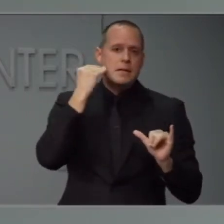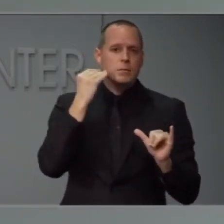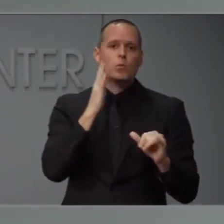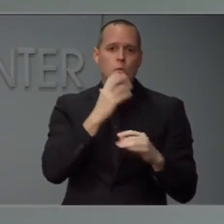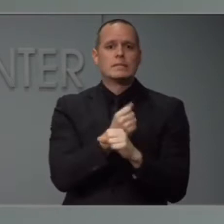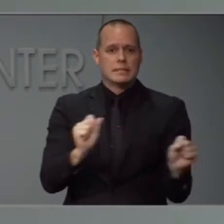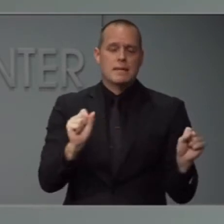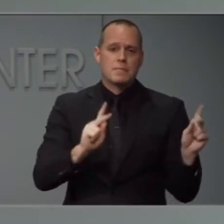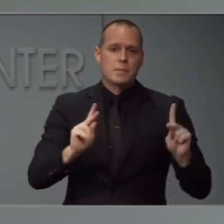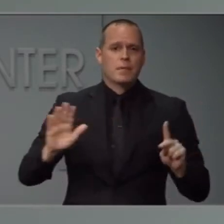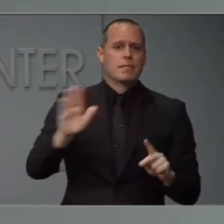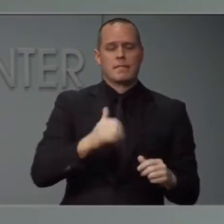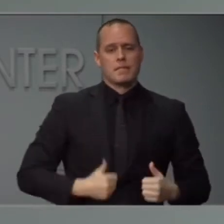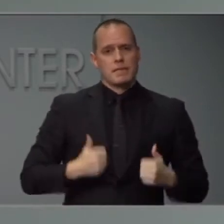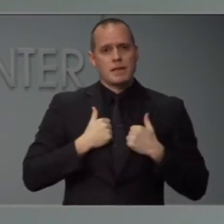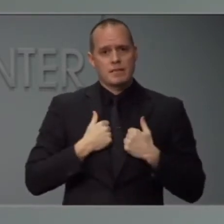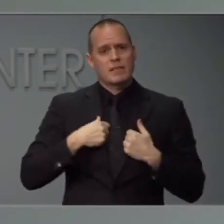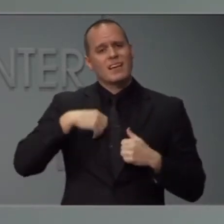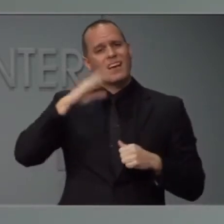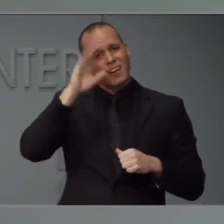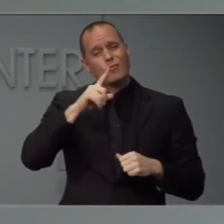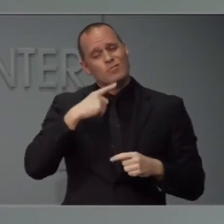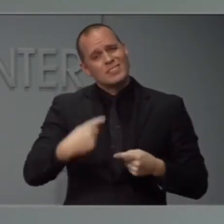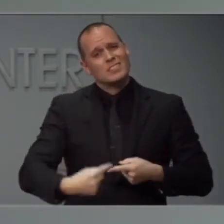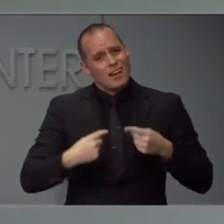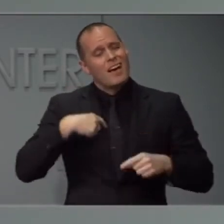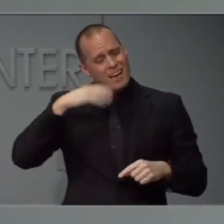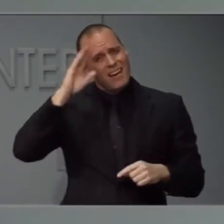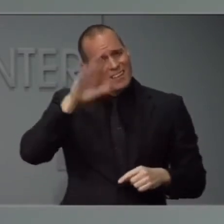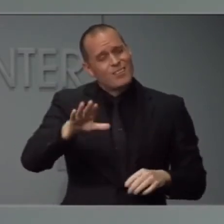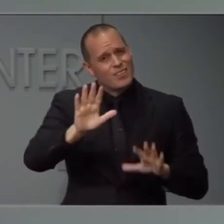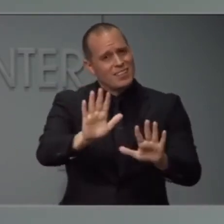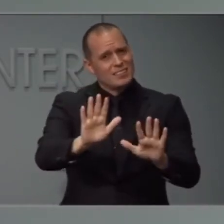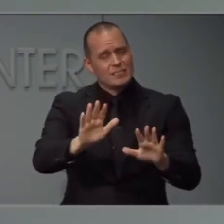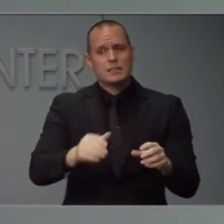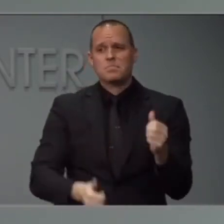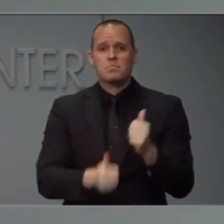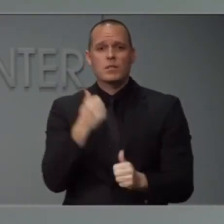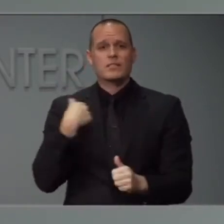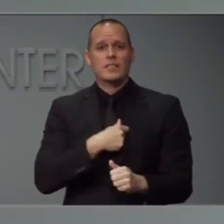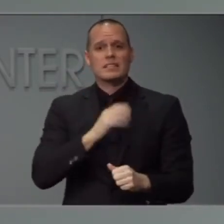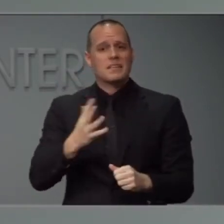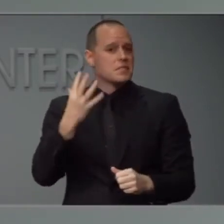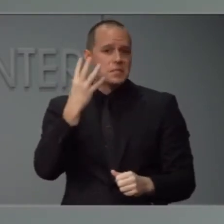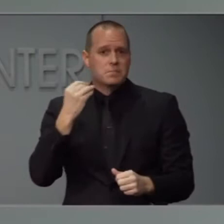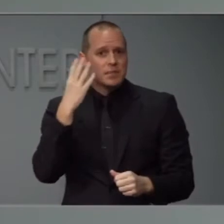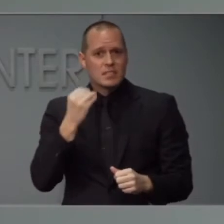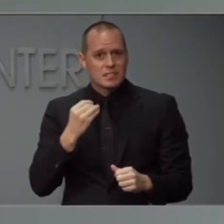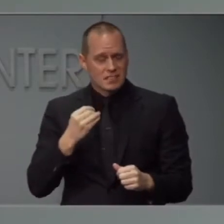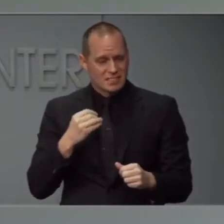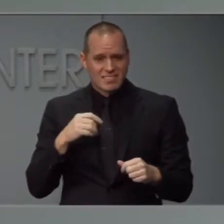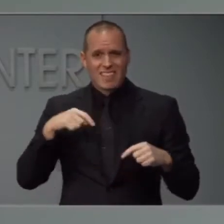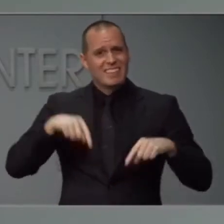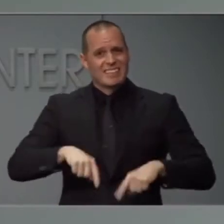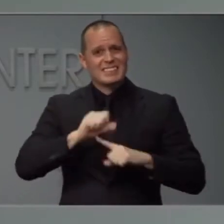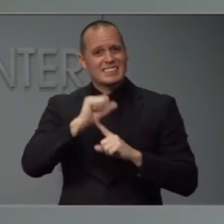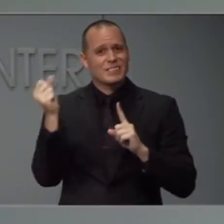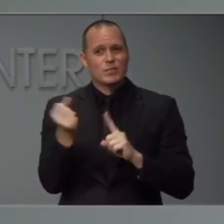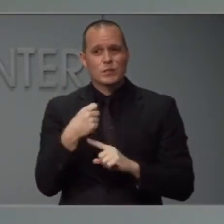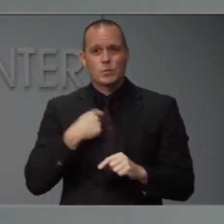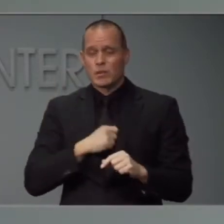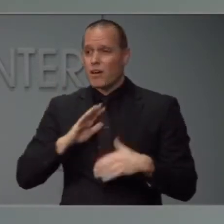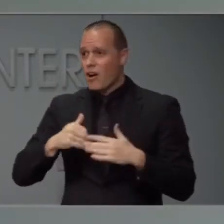this is really, really hard. Most of us have never lived through a time where we've had to take this kind of collective